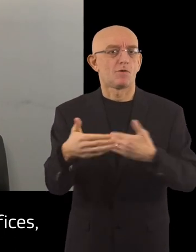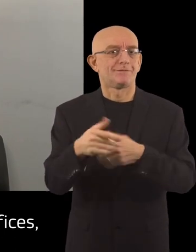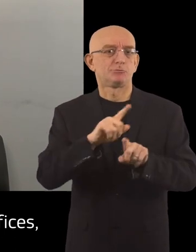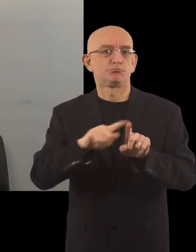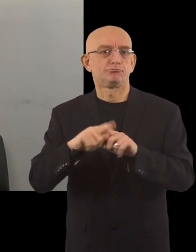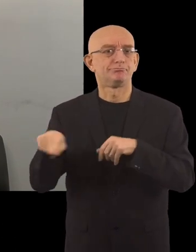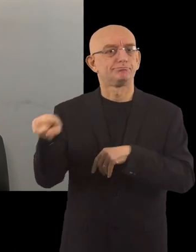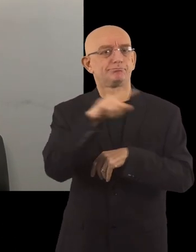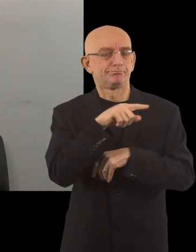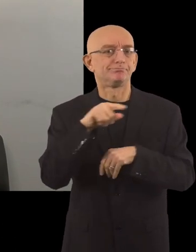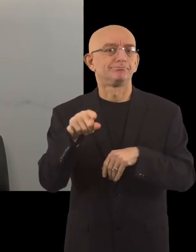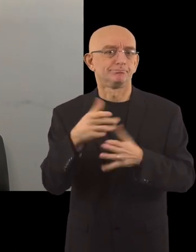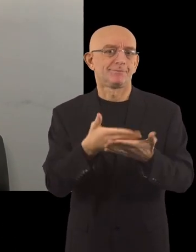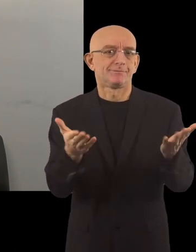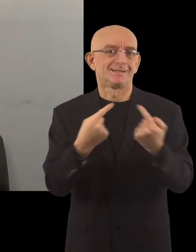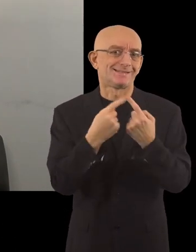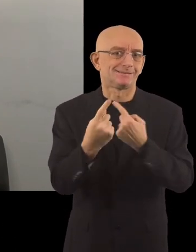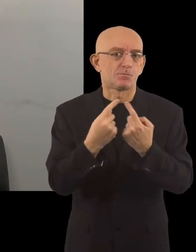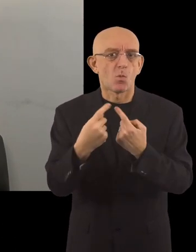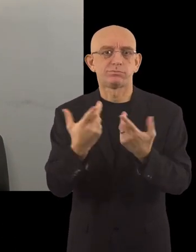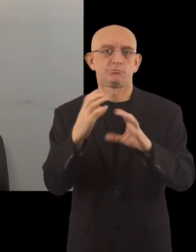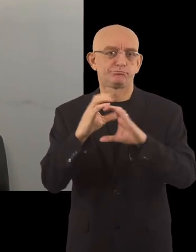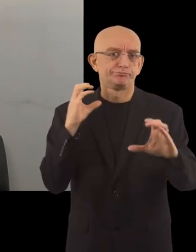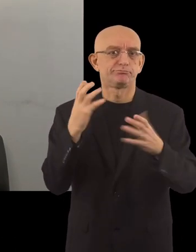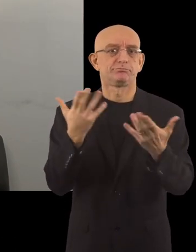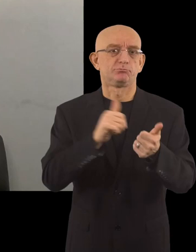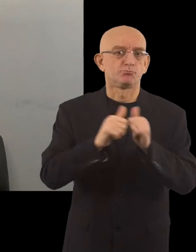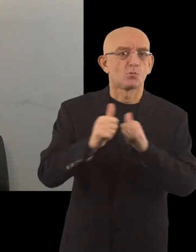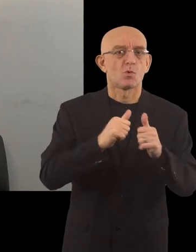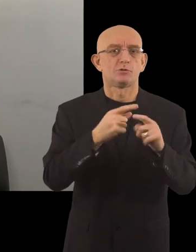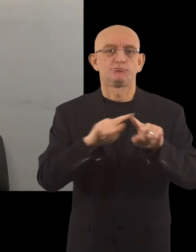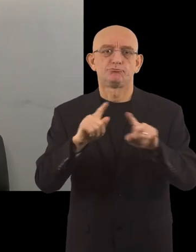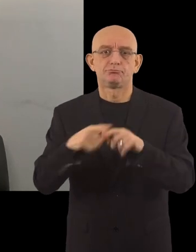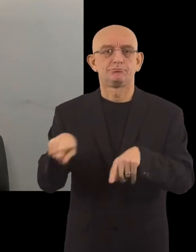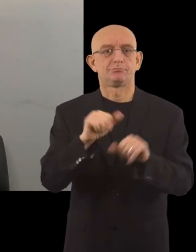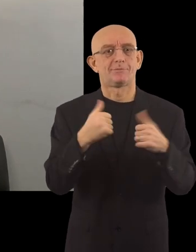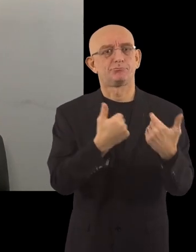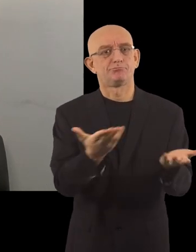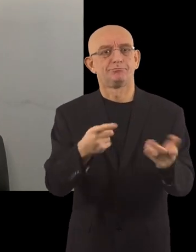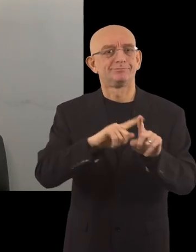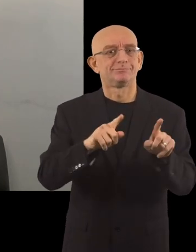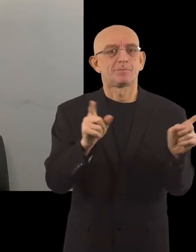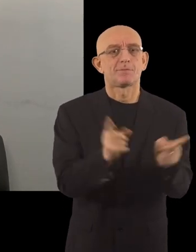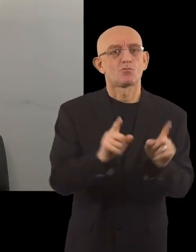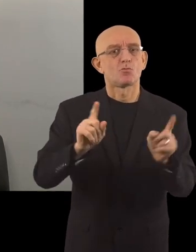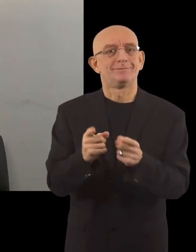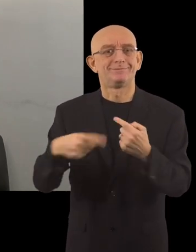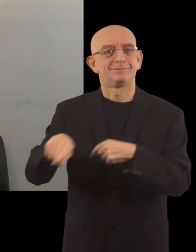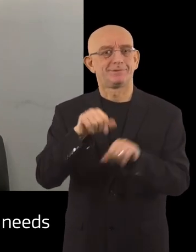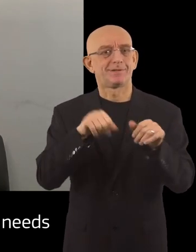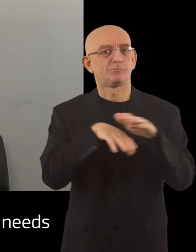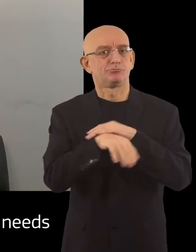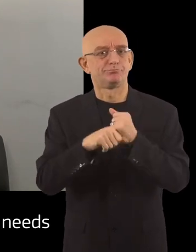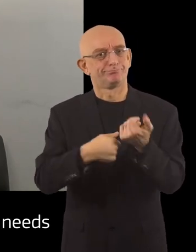offices, public transportation, sport fatalities and to include all kinds of minorities in the decision-making process